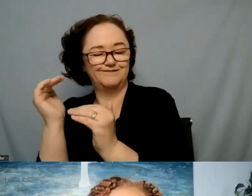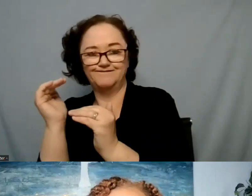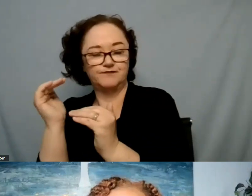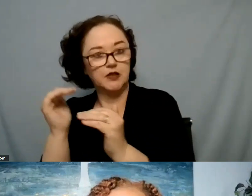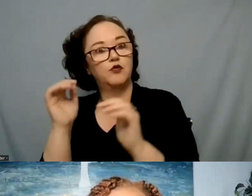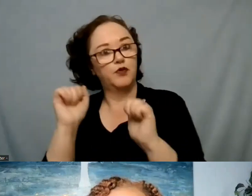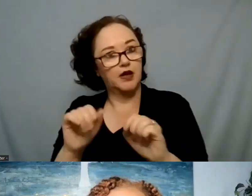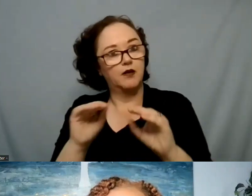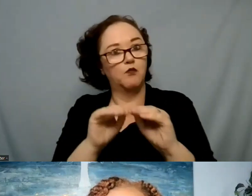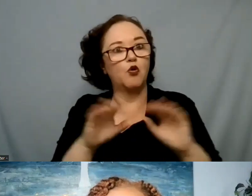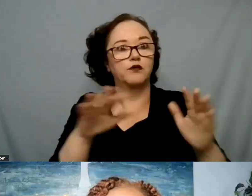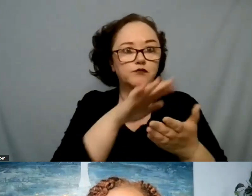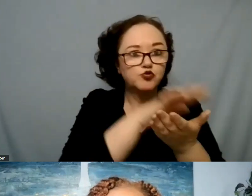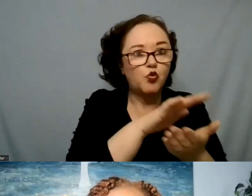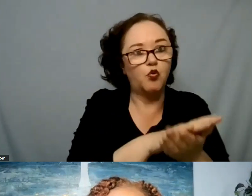schools into our